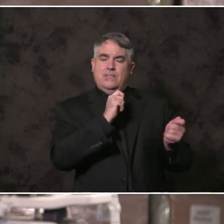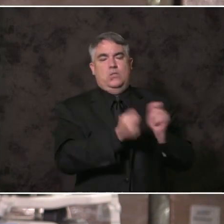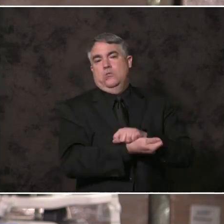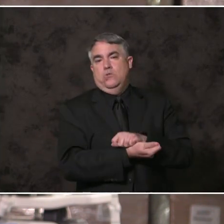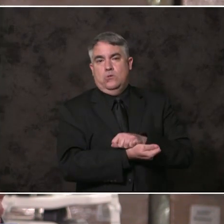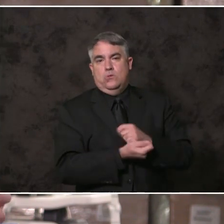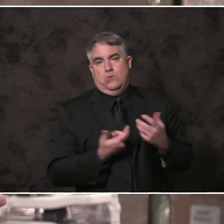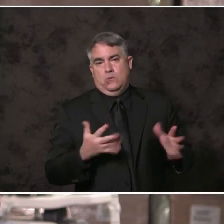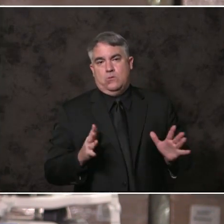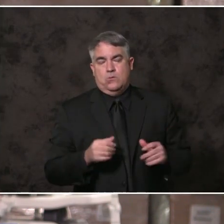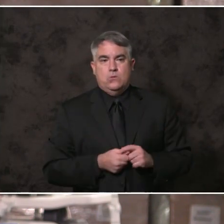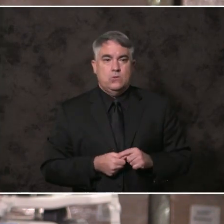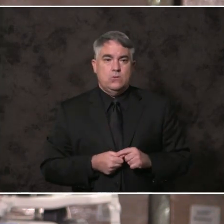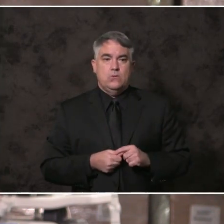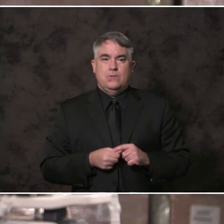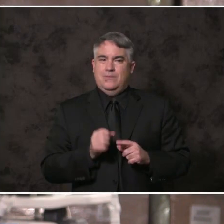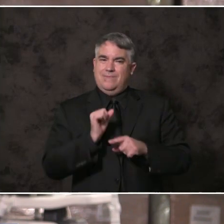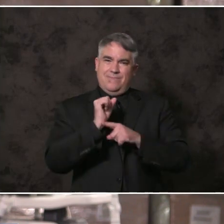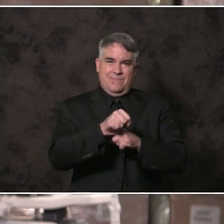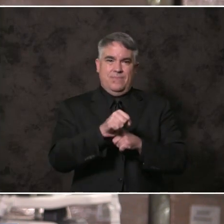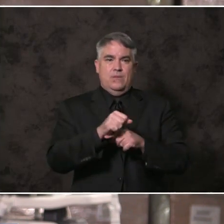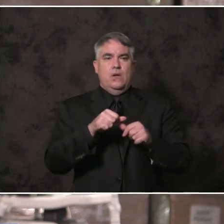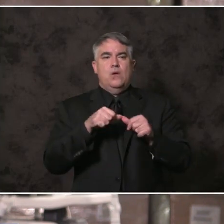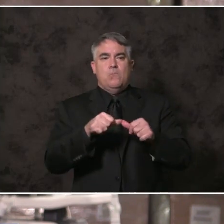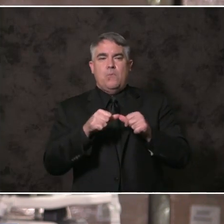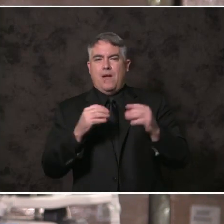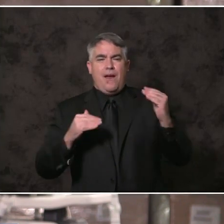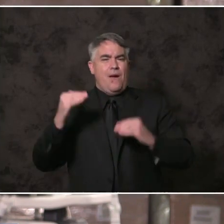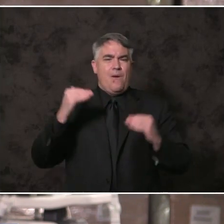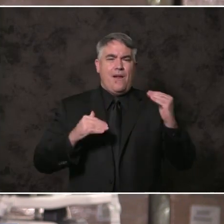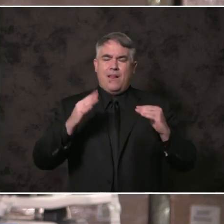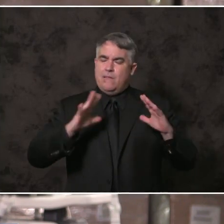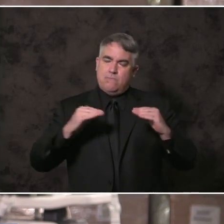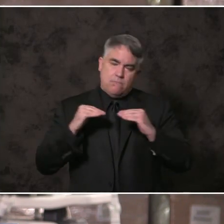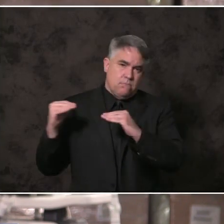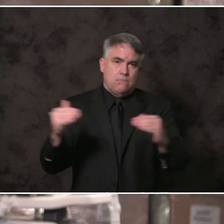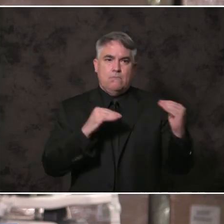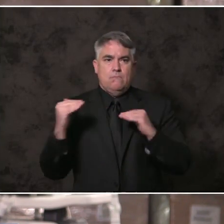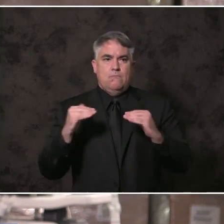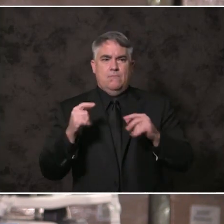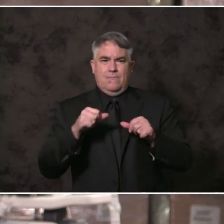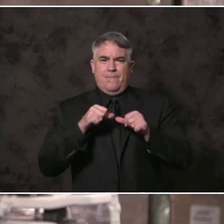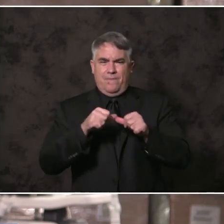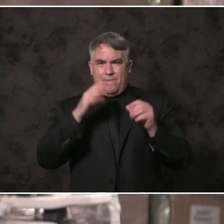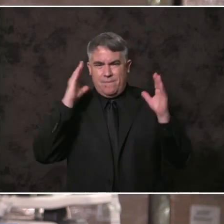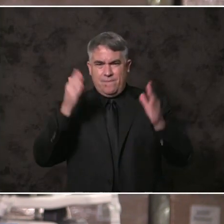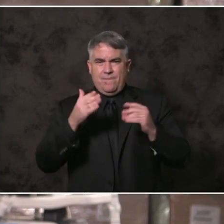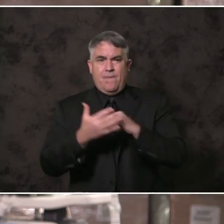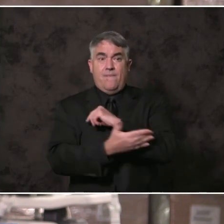Overcoming persistent inequality will remain a permanent focus of county government.